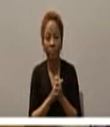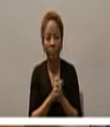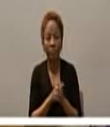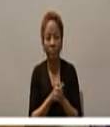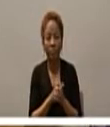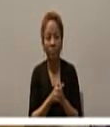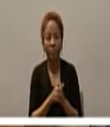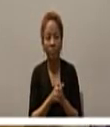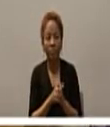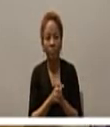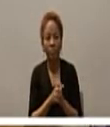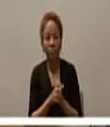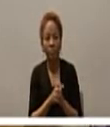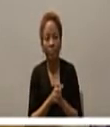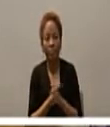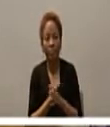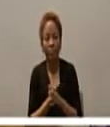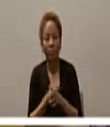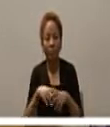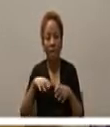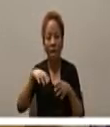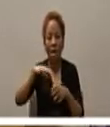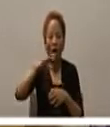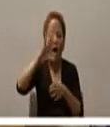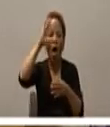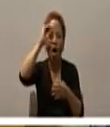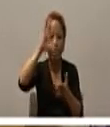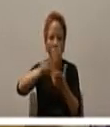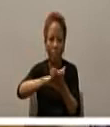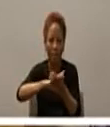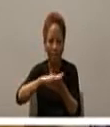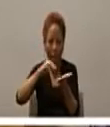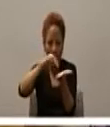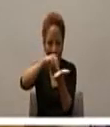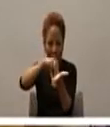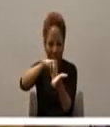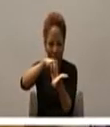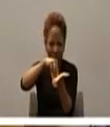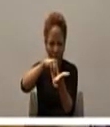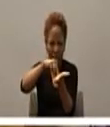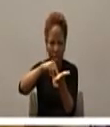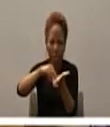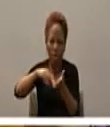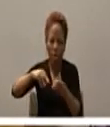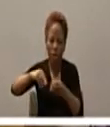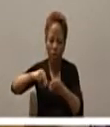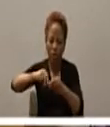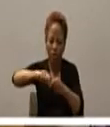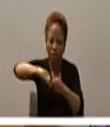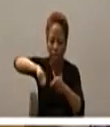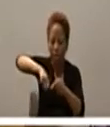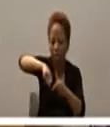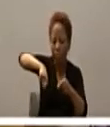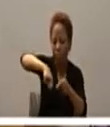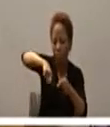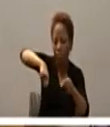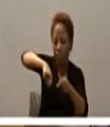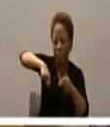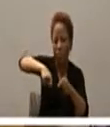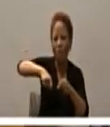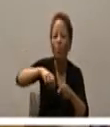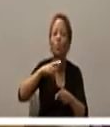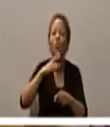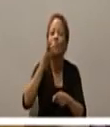into the sauce or the dessert and mixed it in with the dessert and he ate it very well